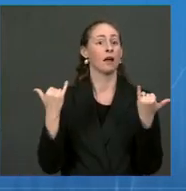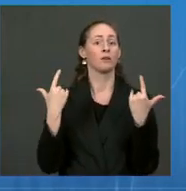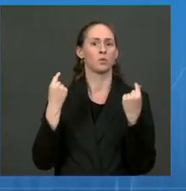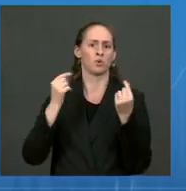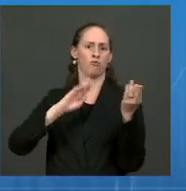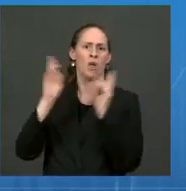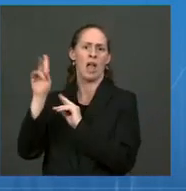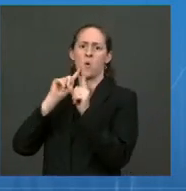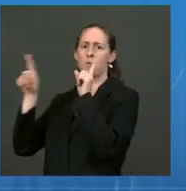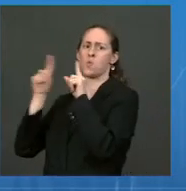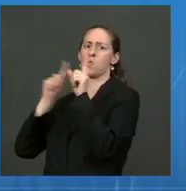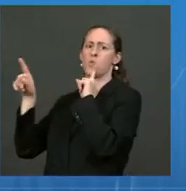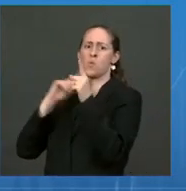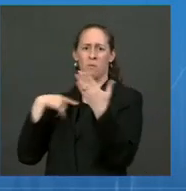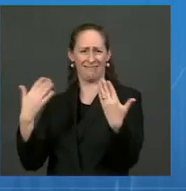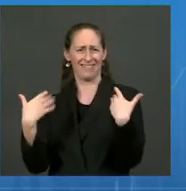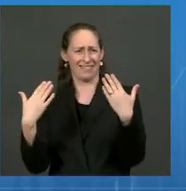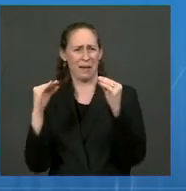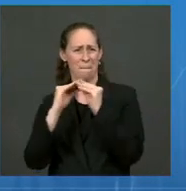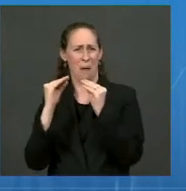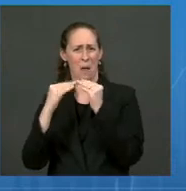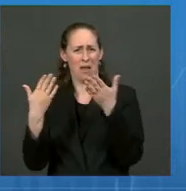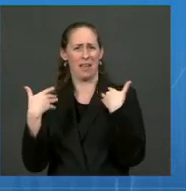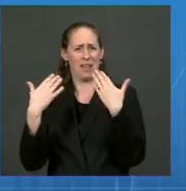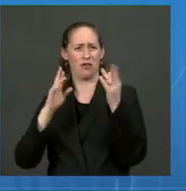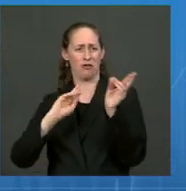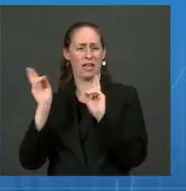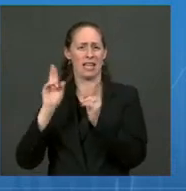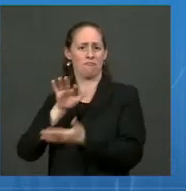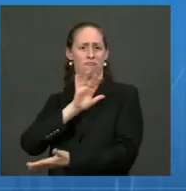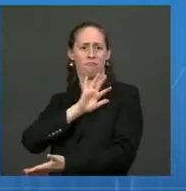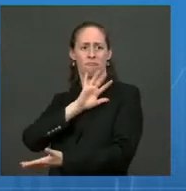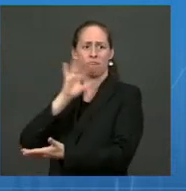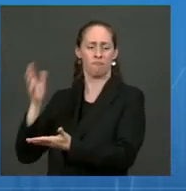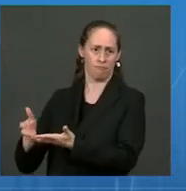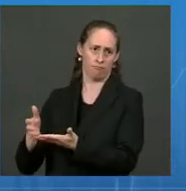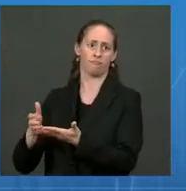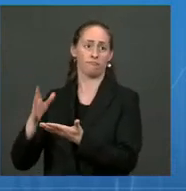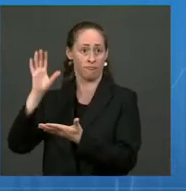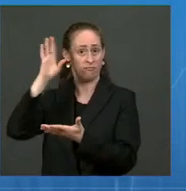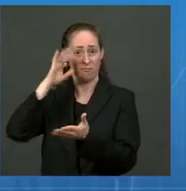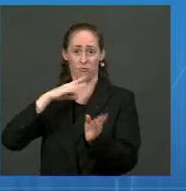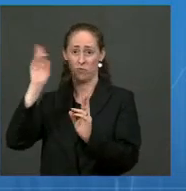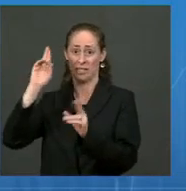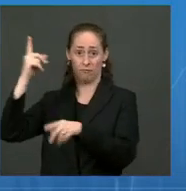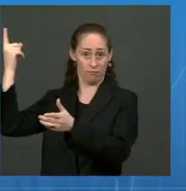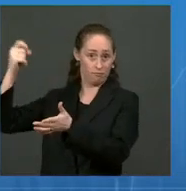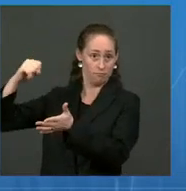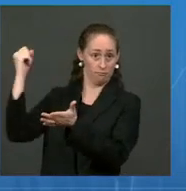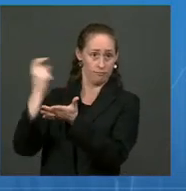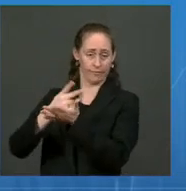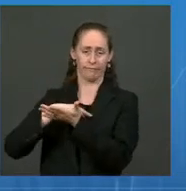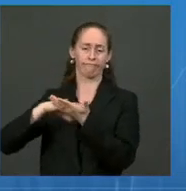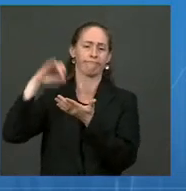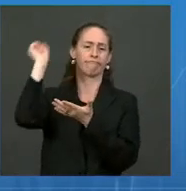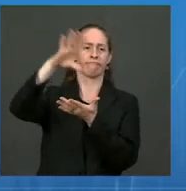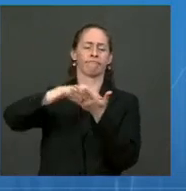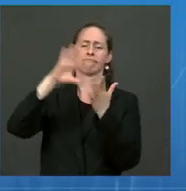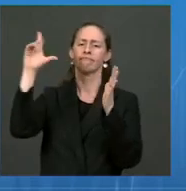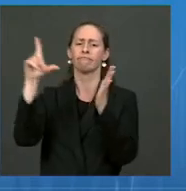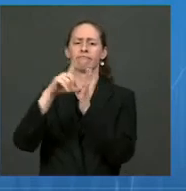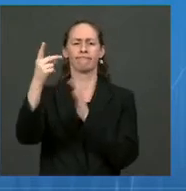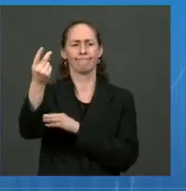And upon FDA authorization of the vaccine, millions of doses will be shipped immediately to tens of thousands of